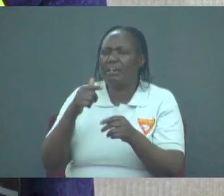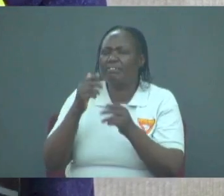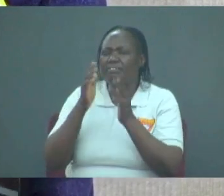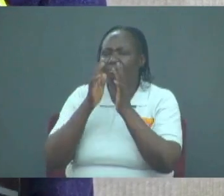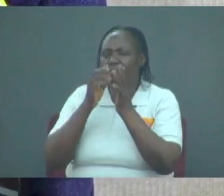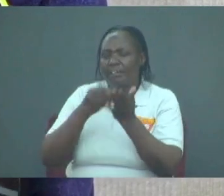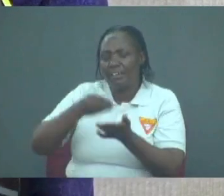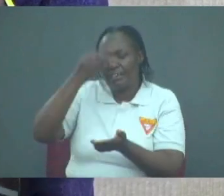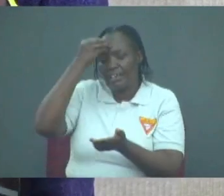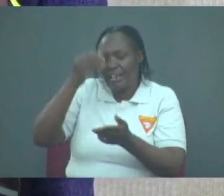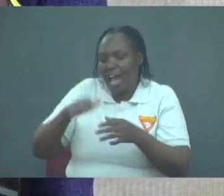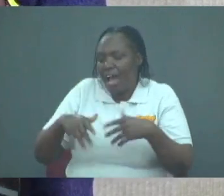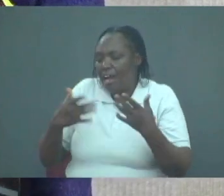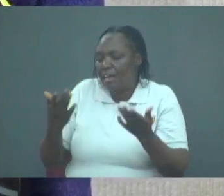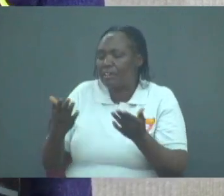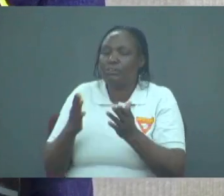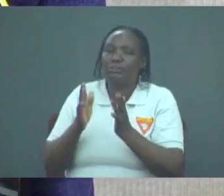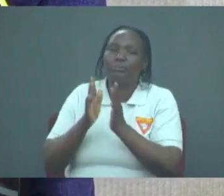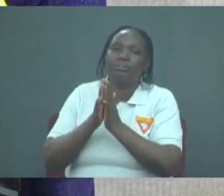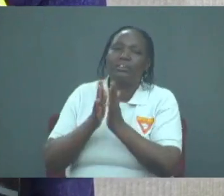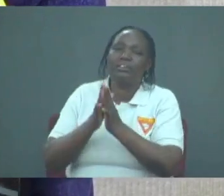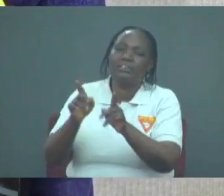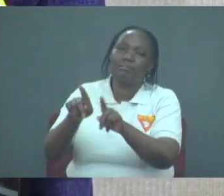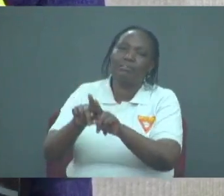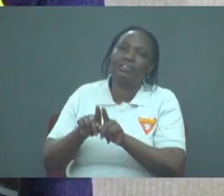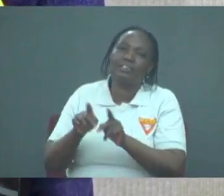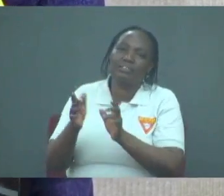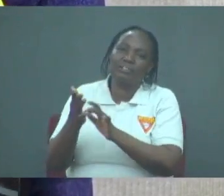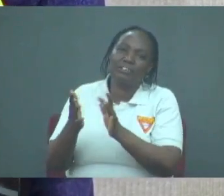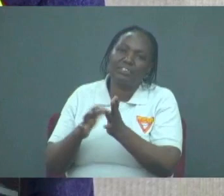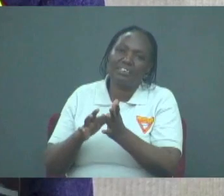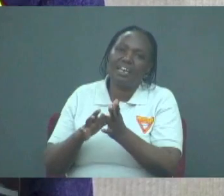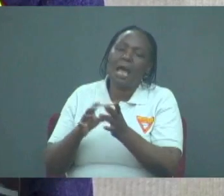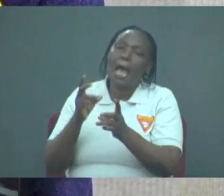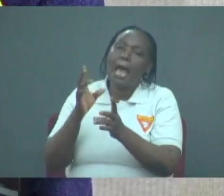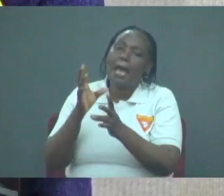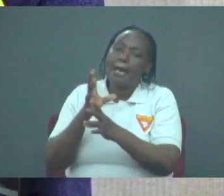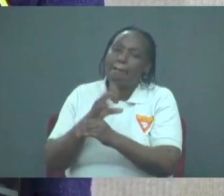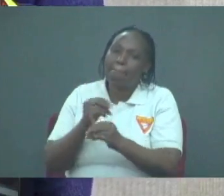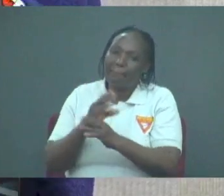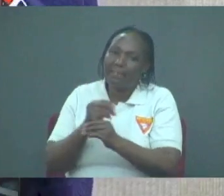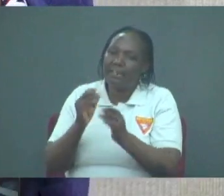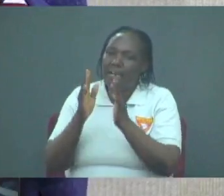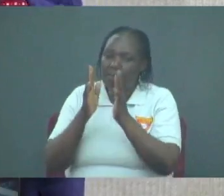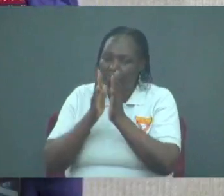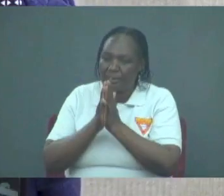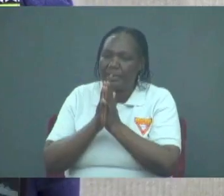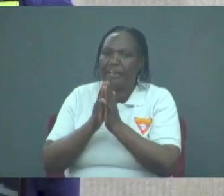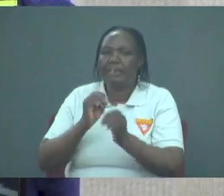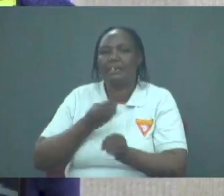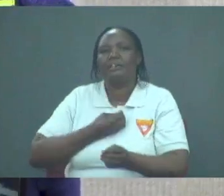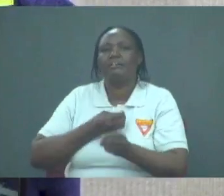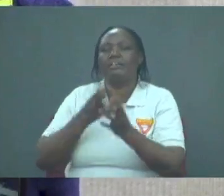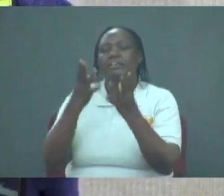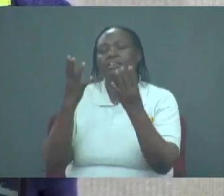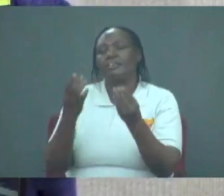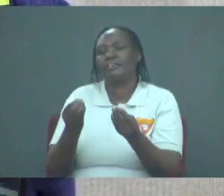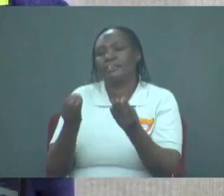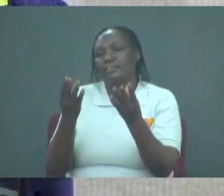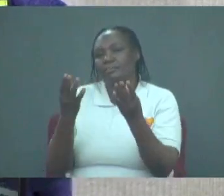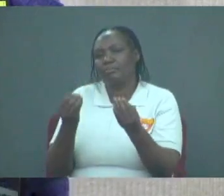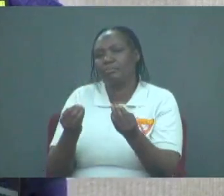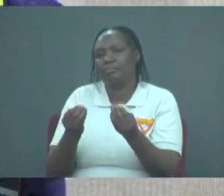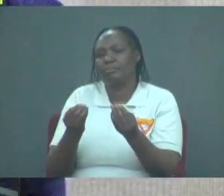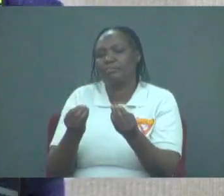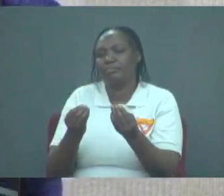Jesus and also to keep our prayers simple and to always make good choices. So I hope all the parents have printed this